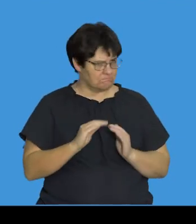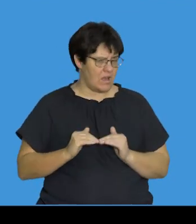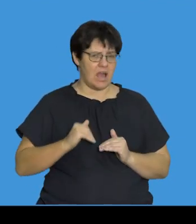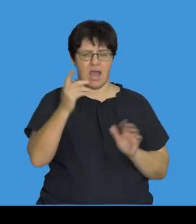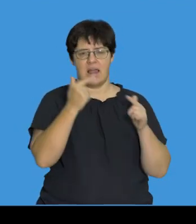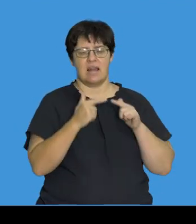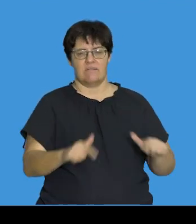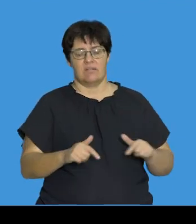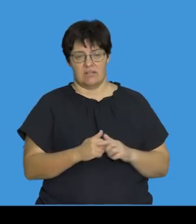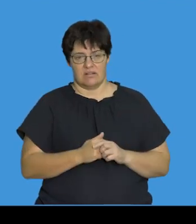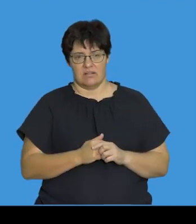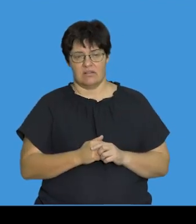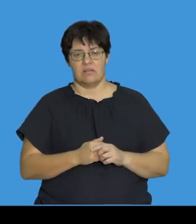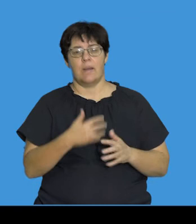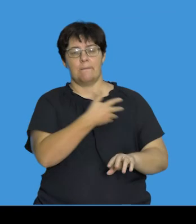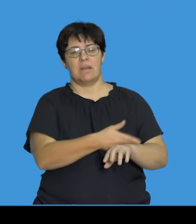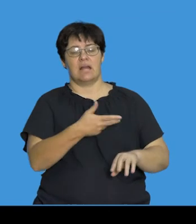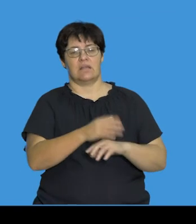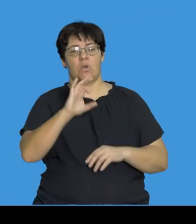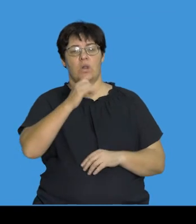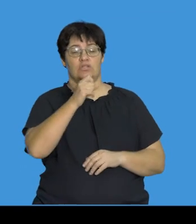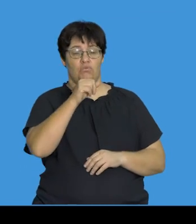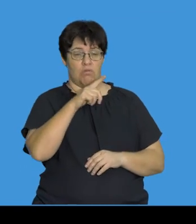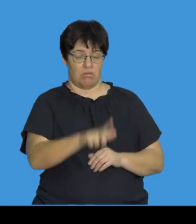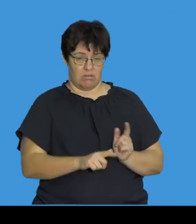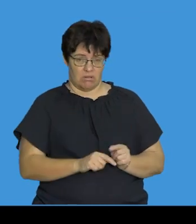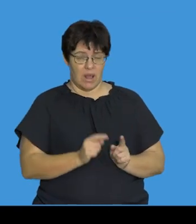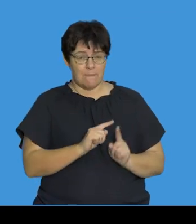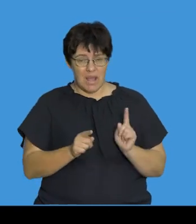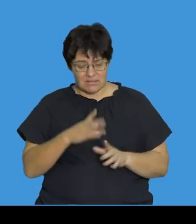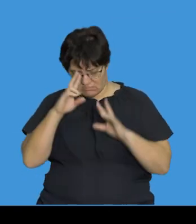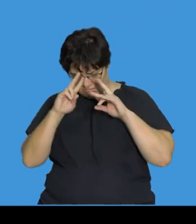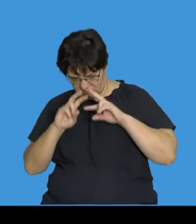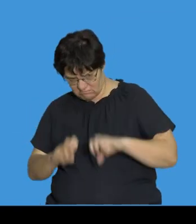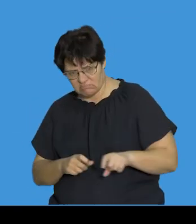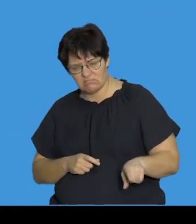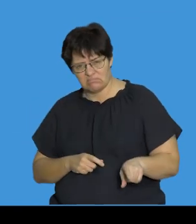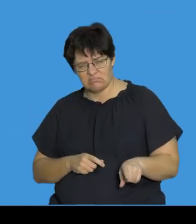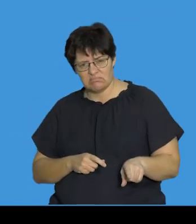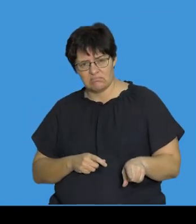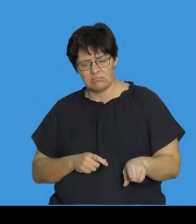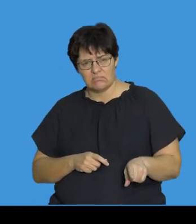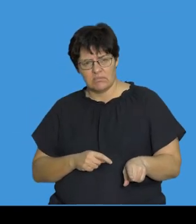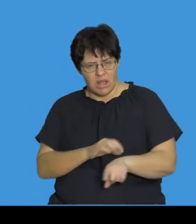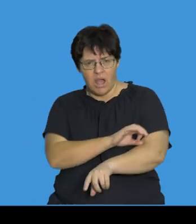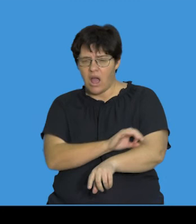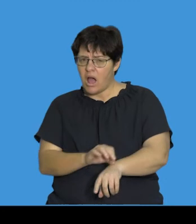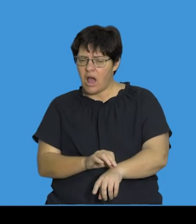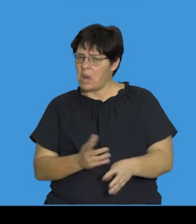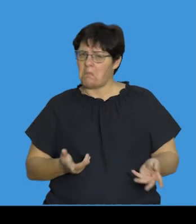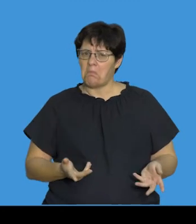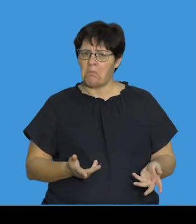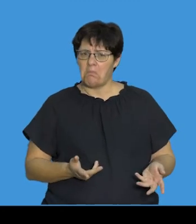high level of blood cholesterol, yet upon examination their arteries